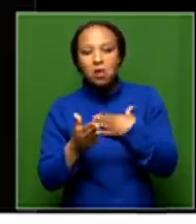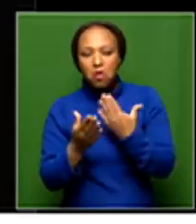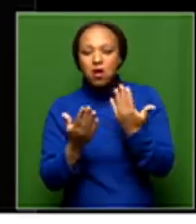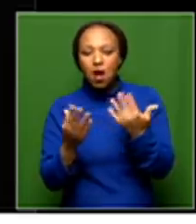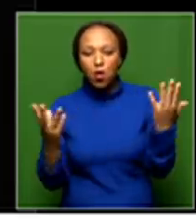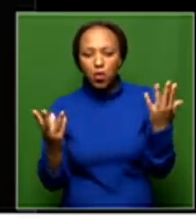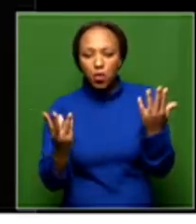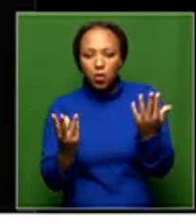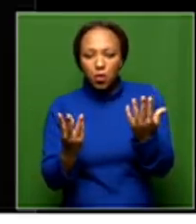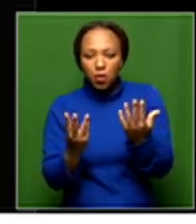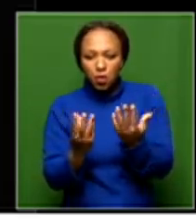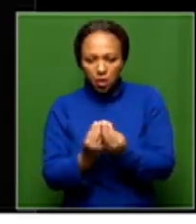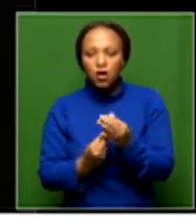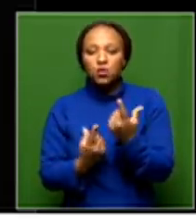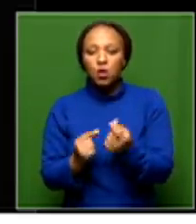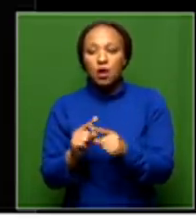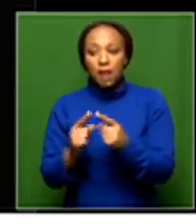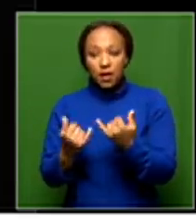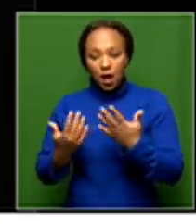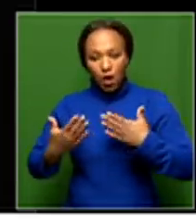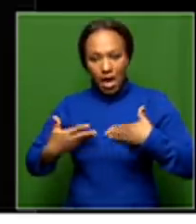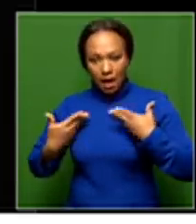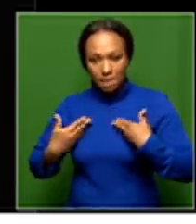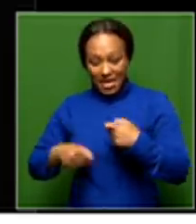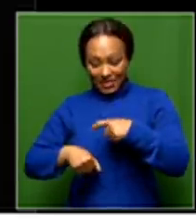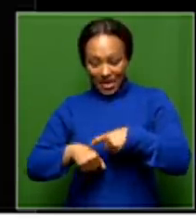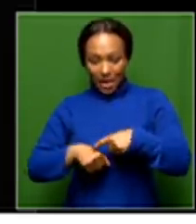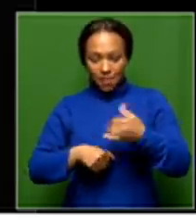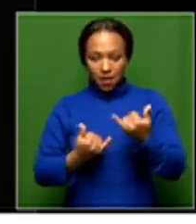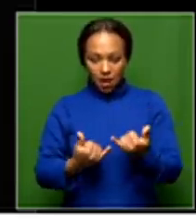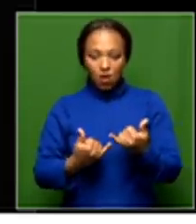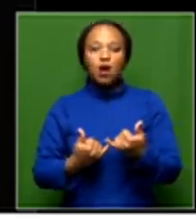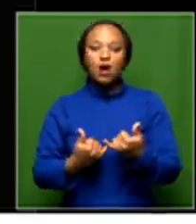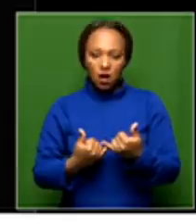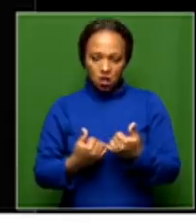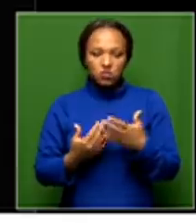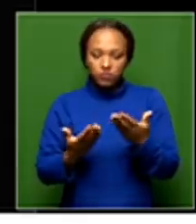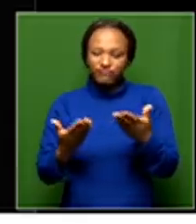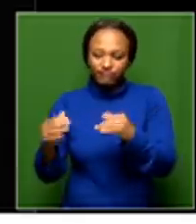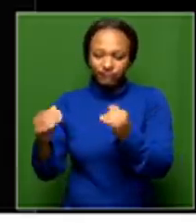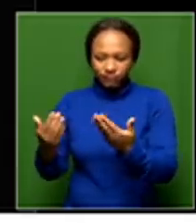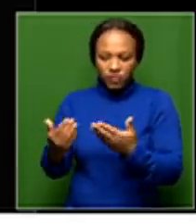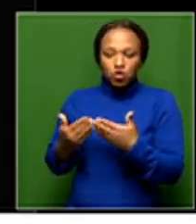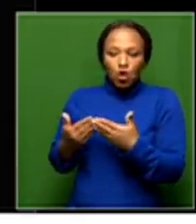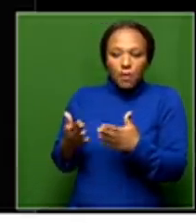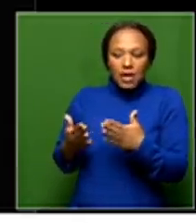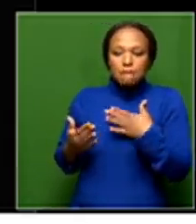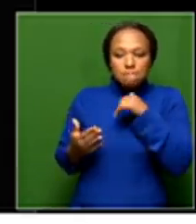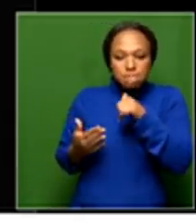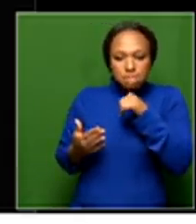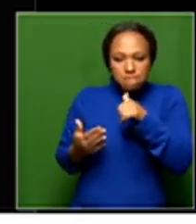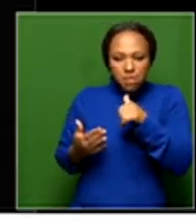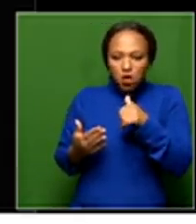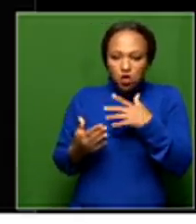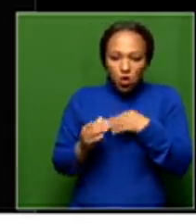in the set. So I'm happy that now it is in a phase where it is opening itself up and not necessarily sticking its